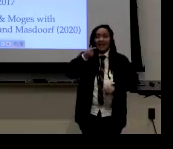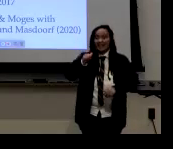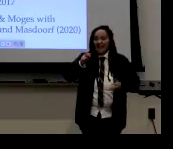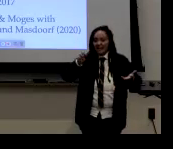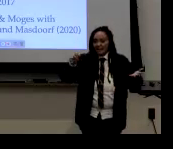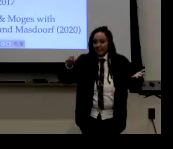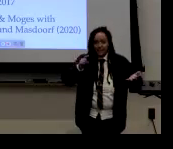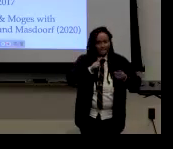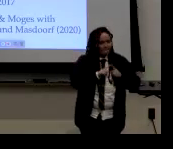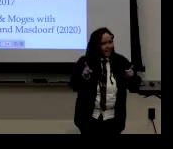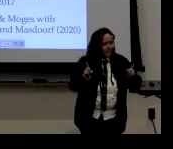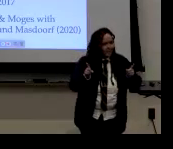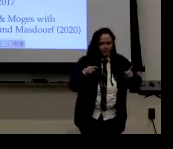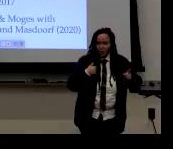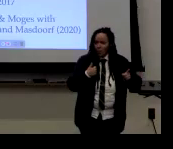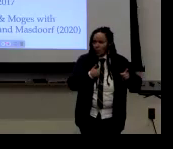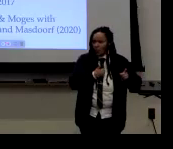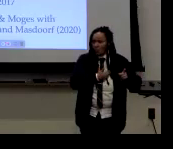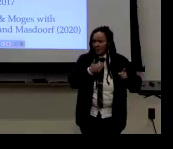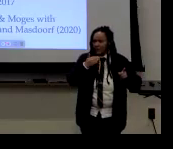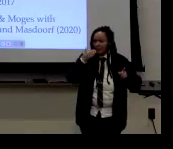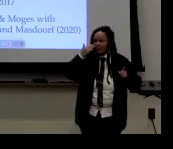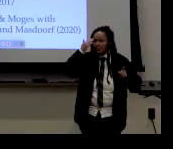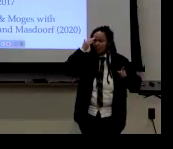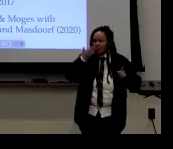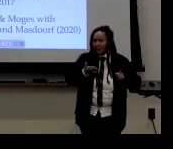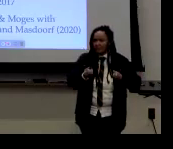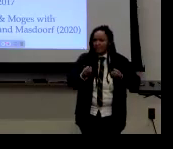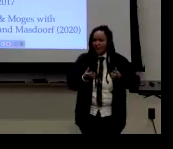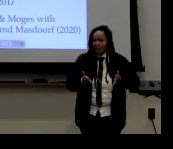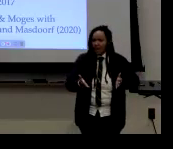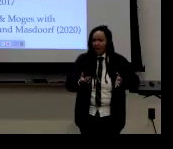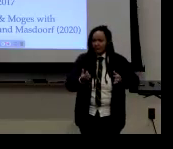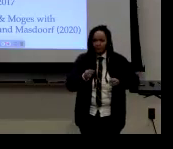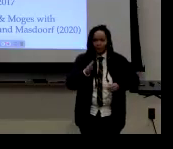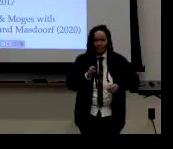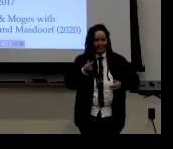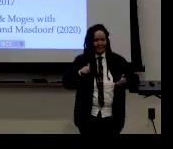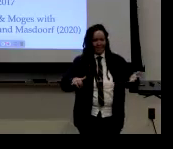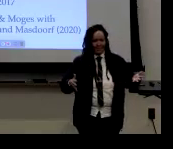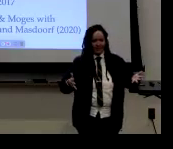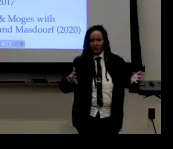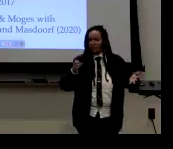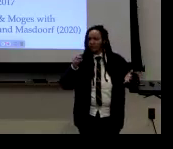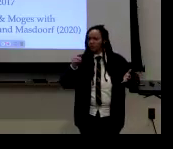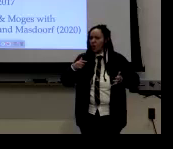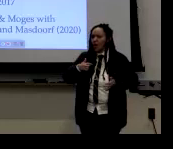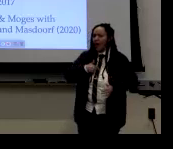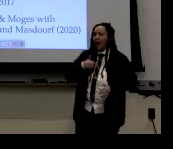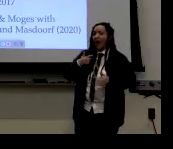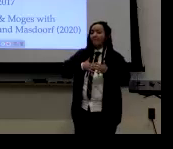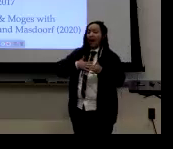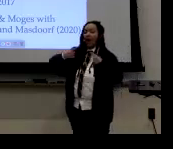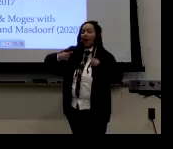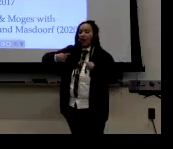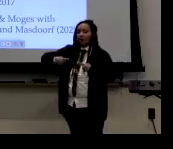what, you know, like the signing for specifically gay people. And like, what does that mean to